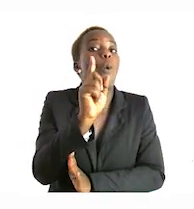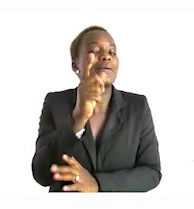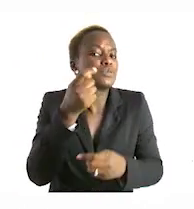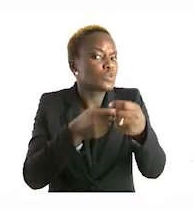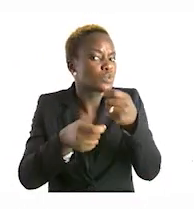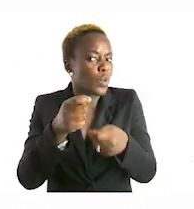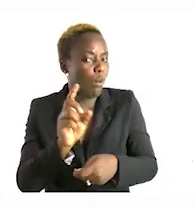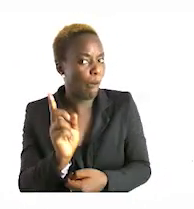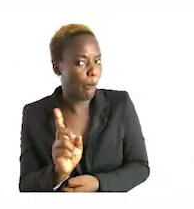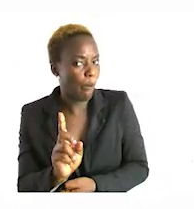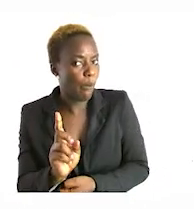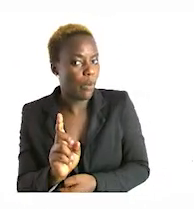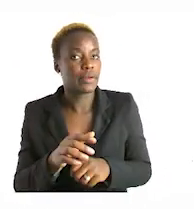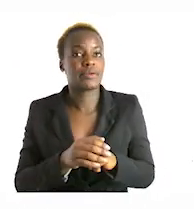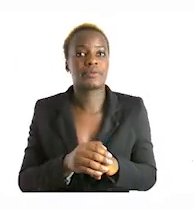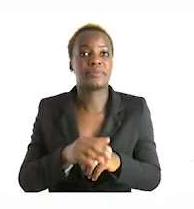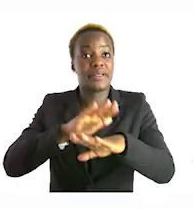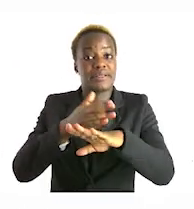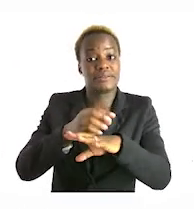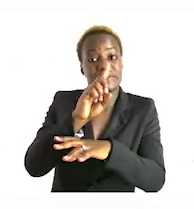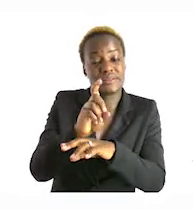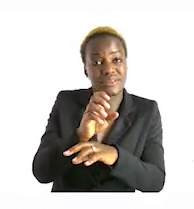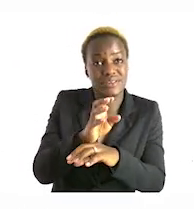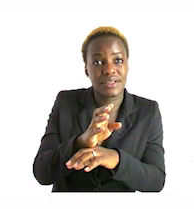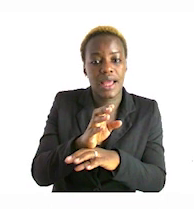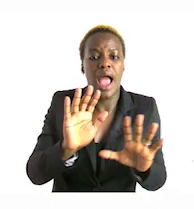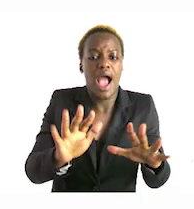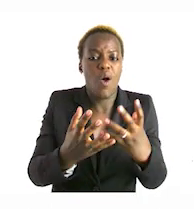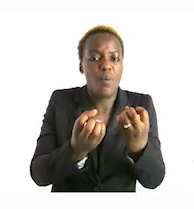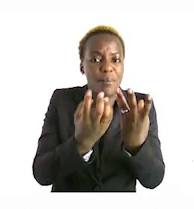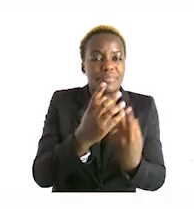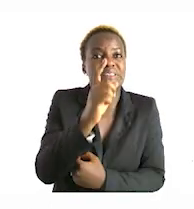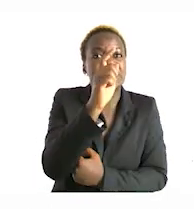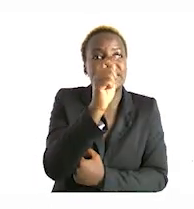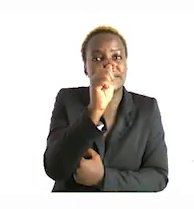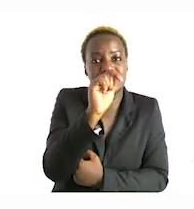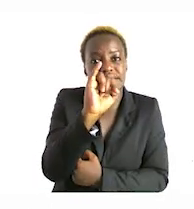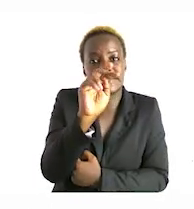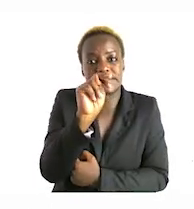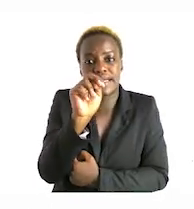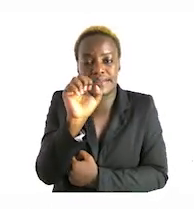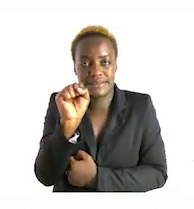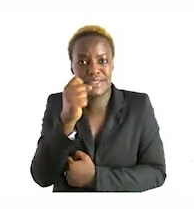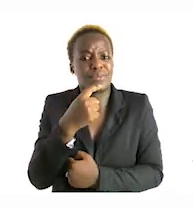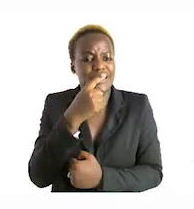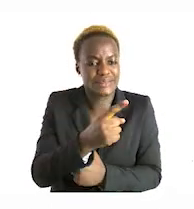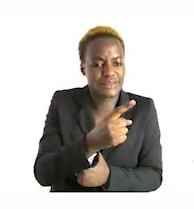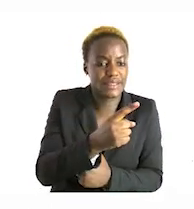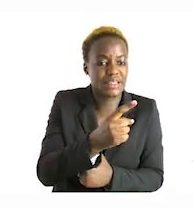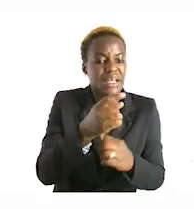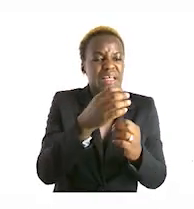example the question says how many tens so we have to indicate so so tens were sold